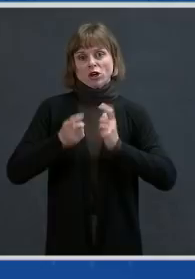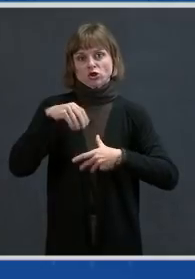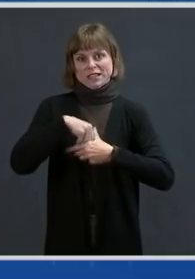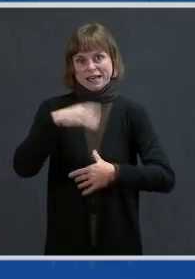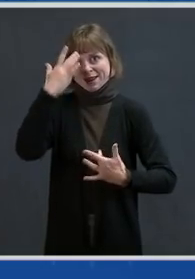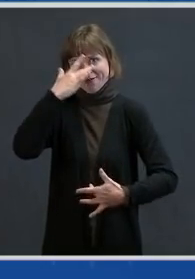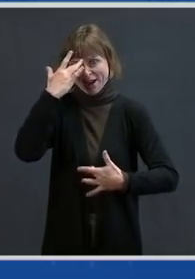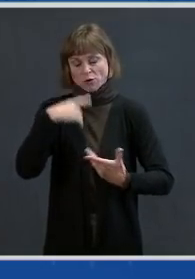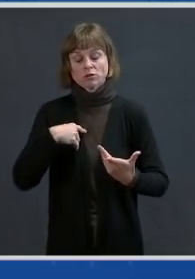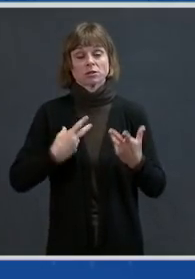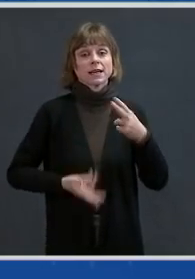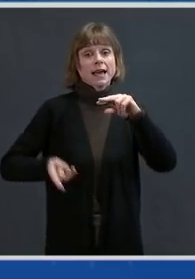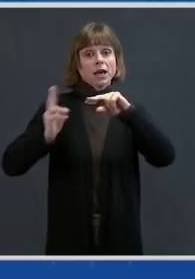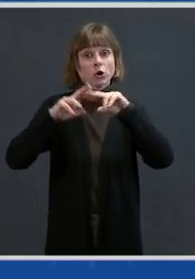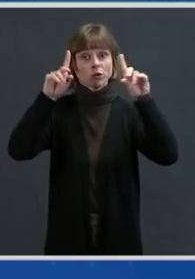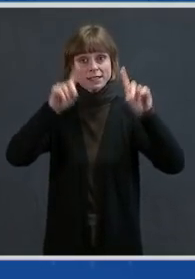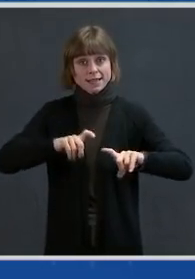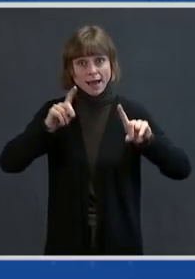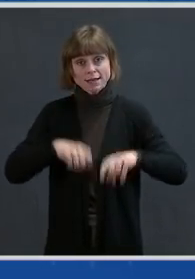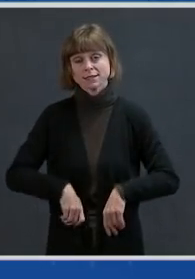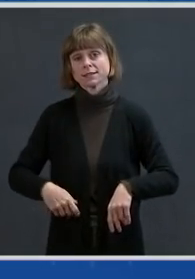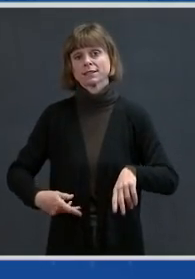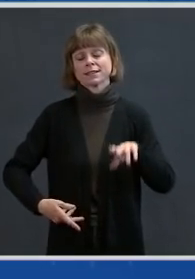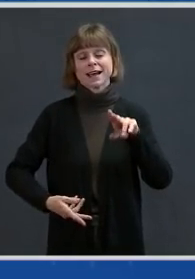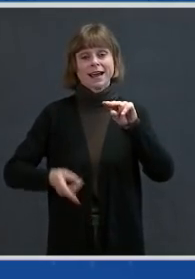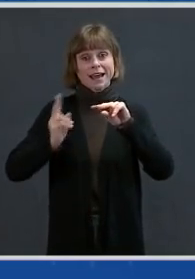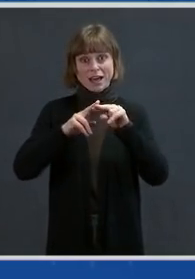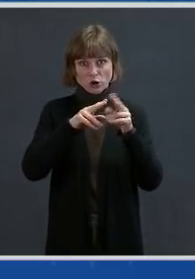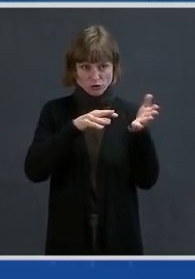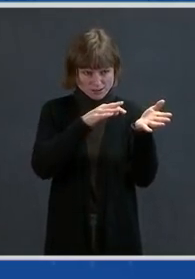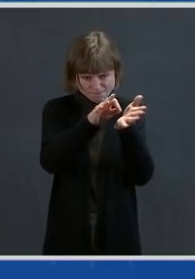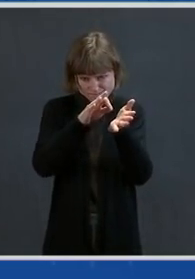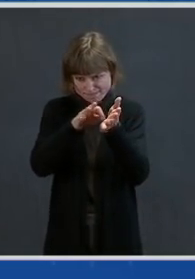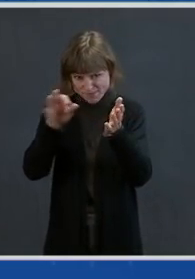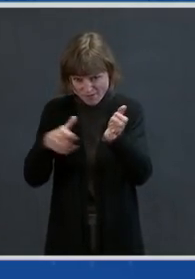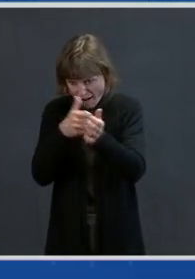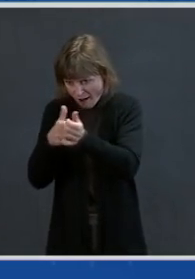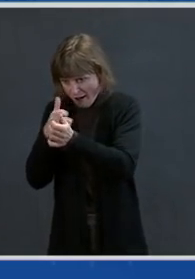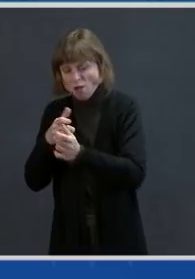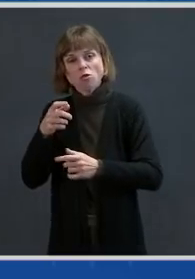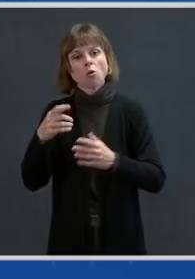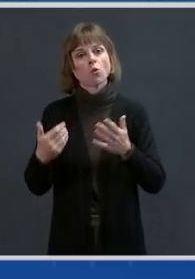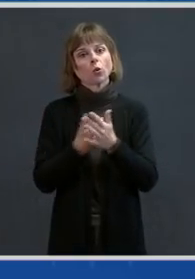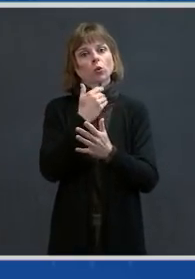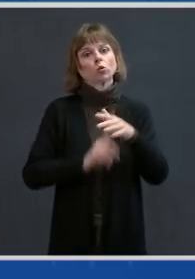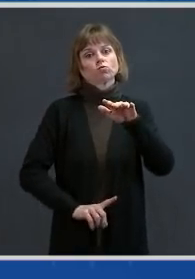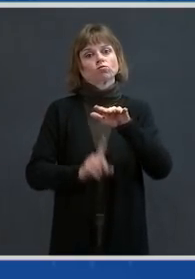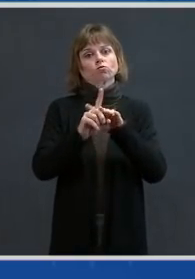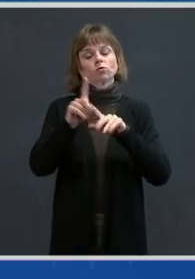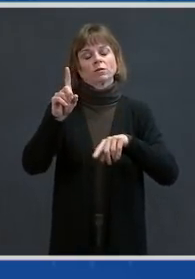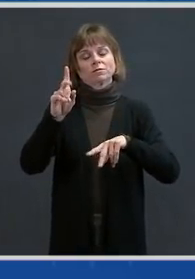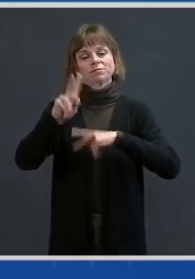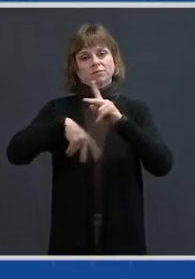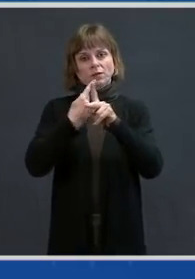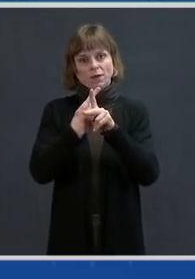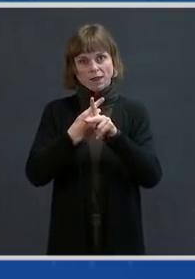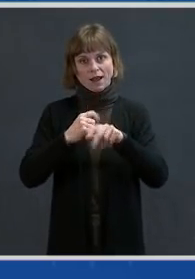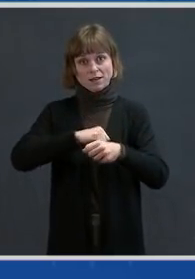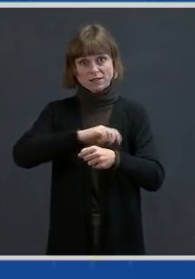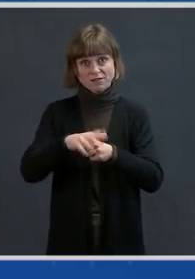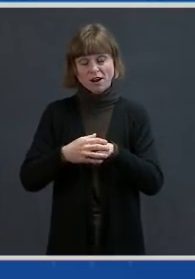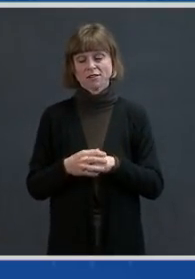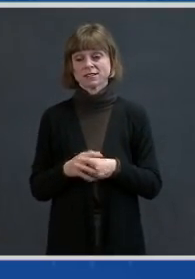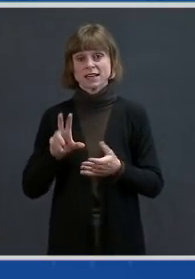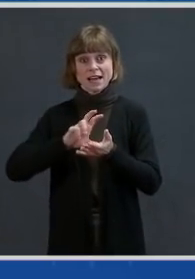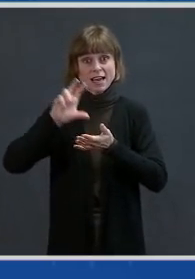Testing and tracing to contain outbreaks and stay ahead of new variants. Addressing supply shortages. Investing in high-quality treatments